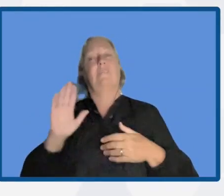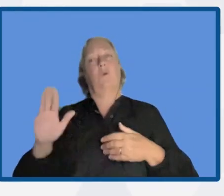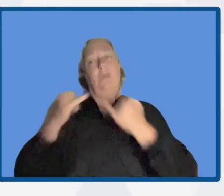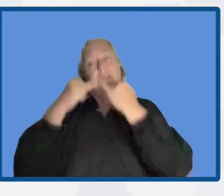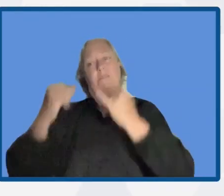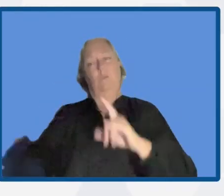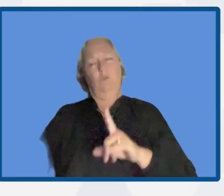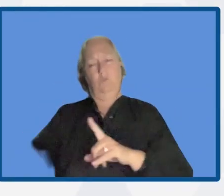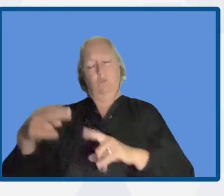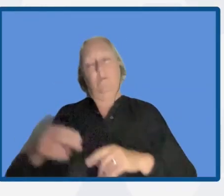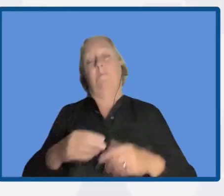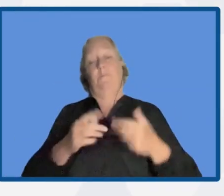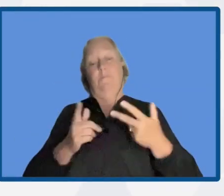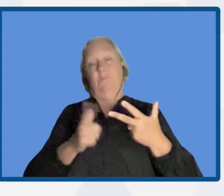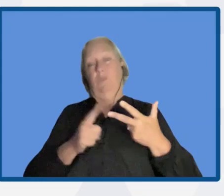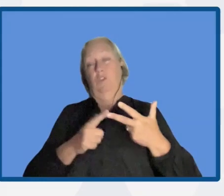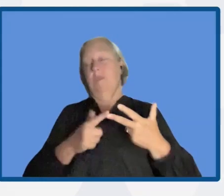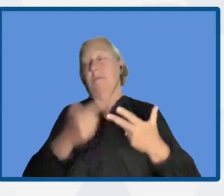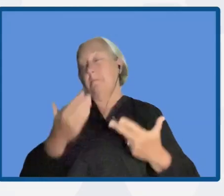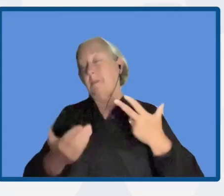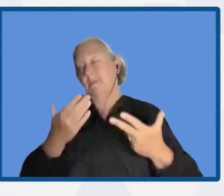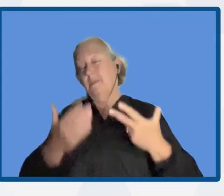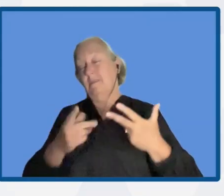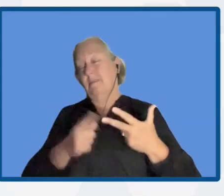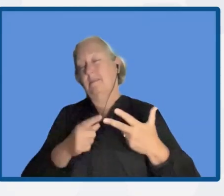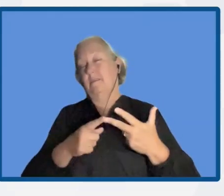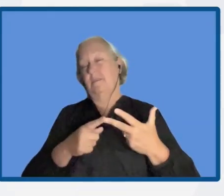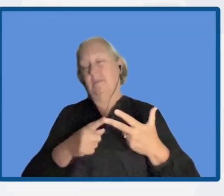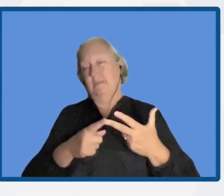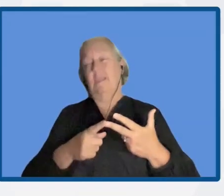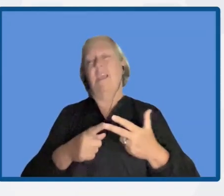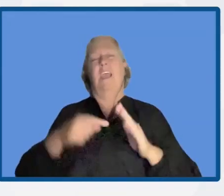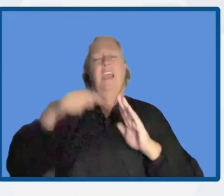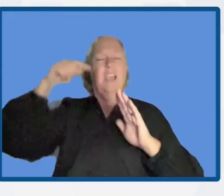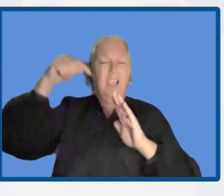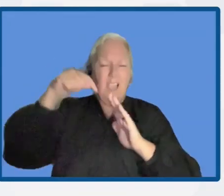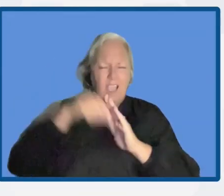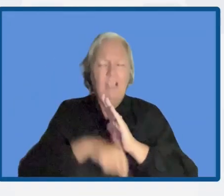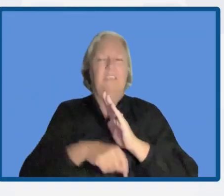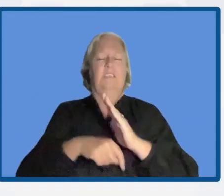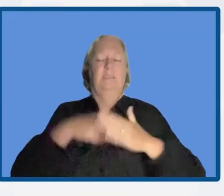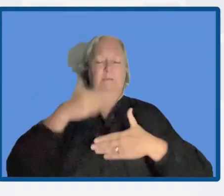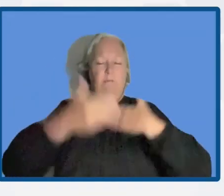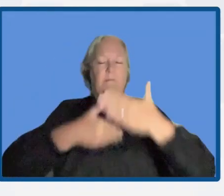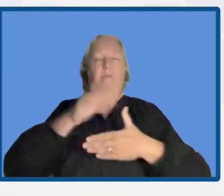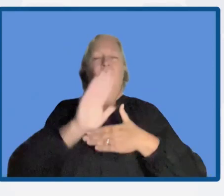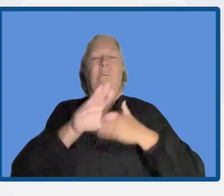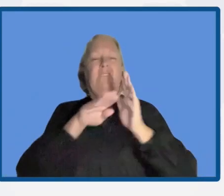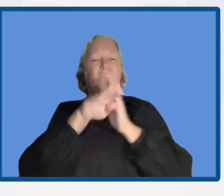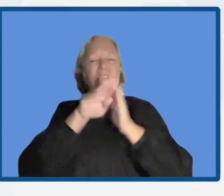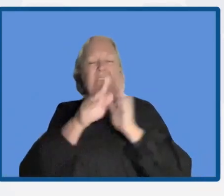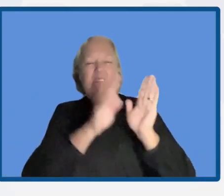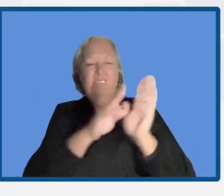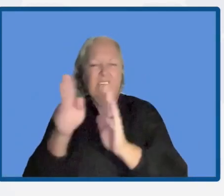element could be to have a comprehensive approach for development planning. By this, we mean